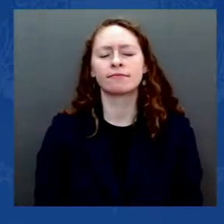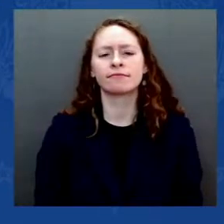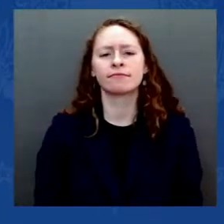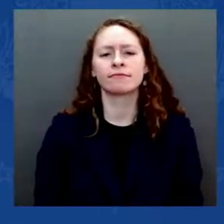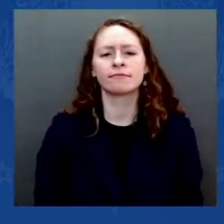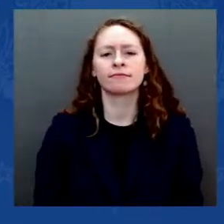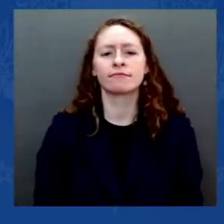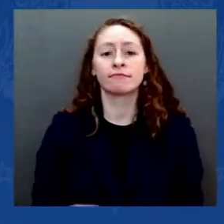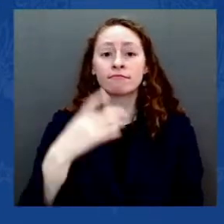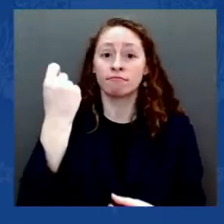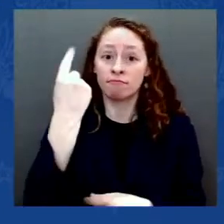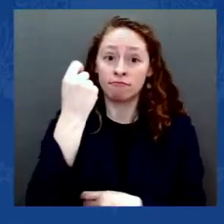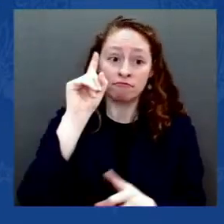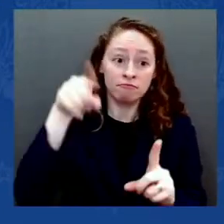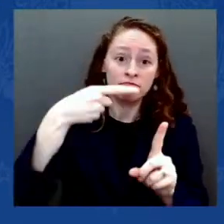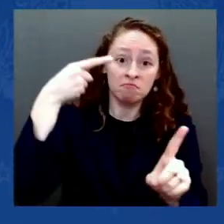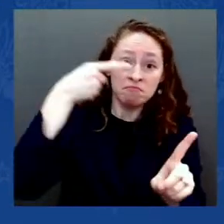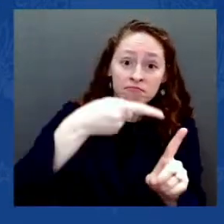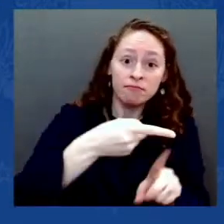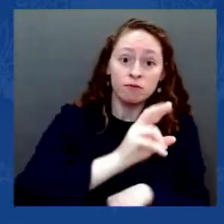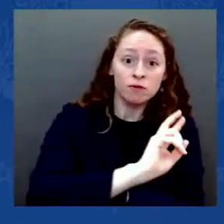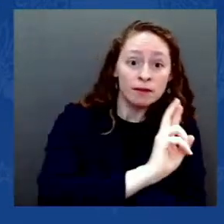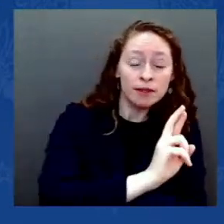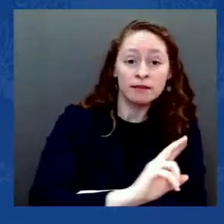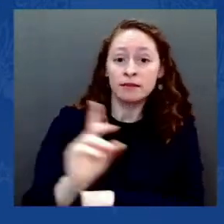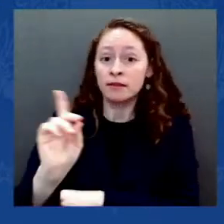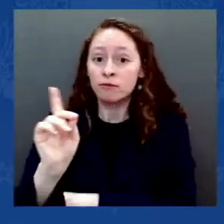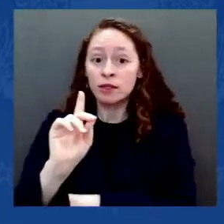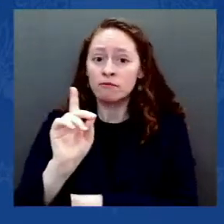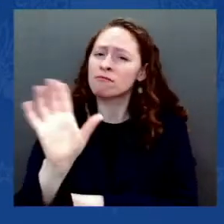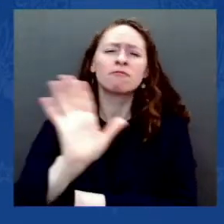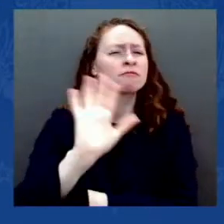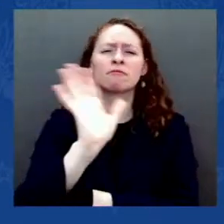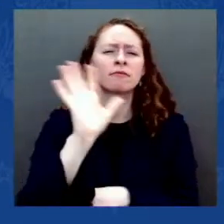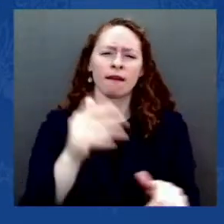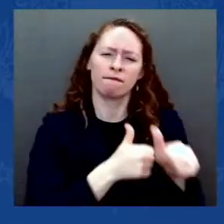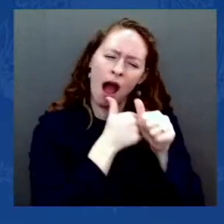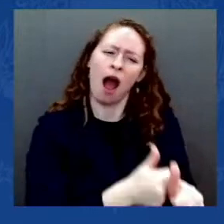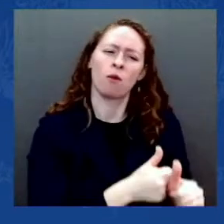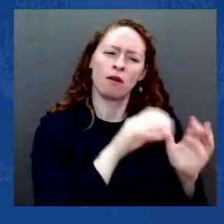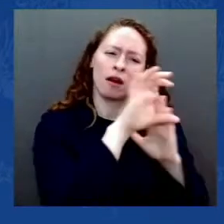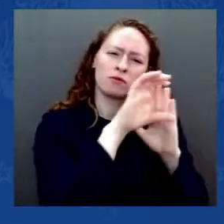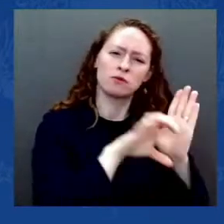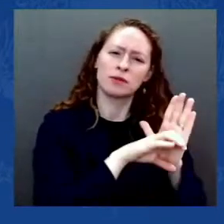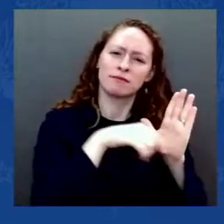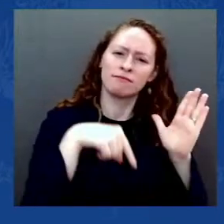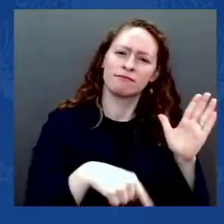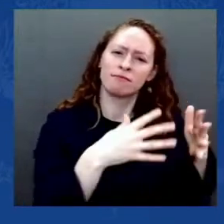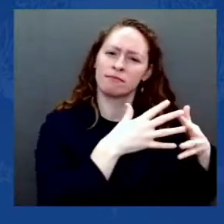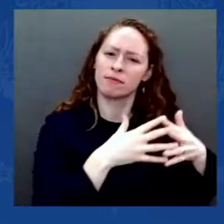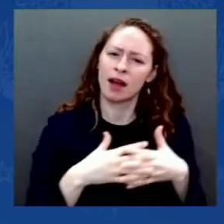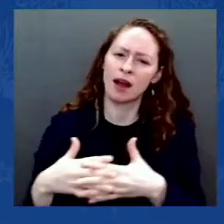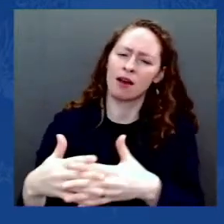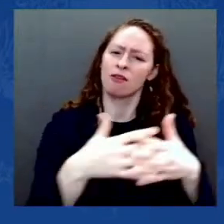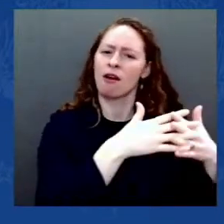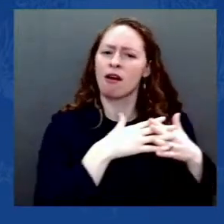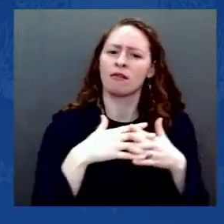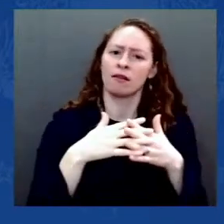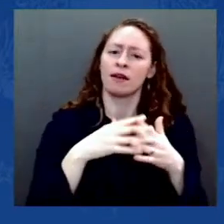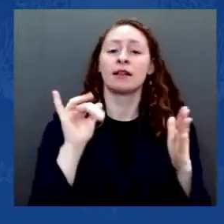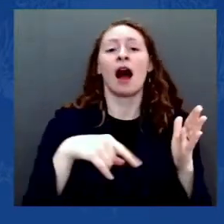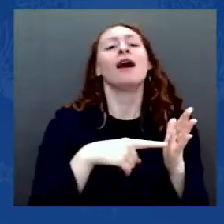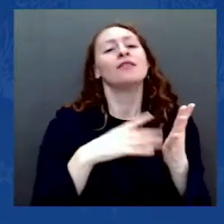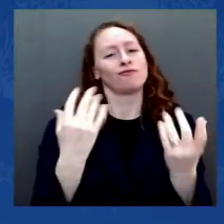That reflects its strength. And so, of course, does the heroism of the Capitol